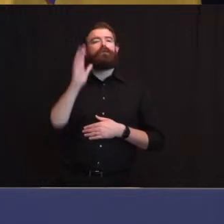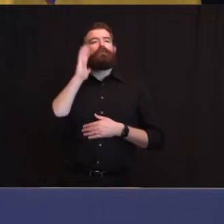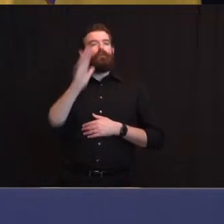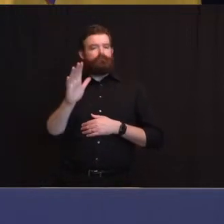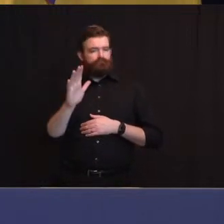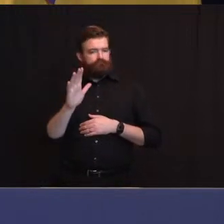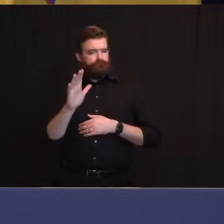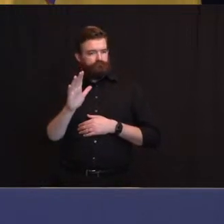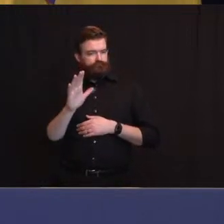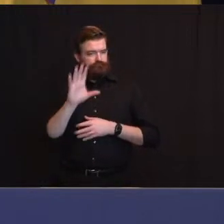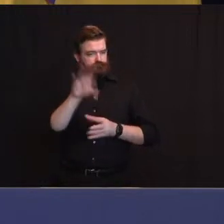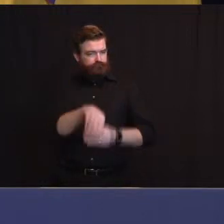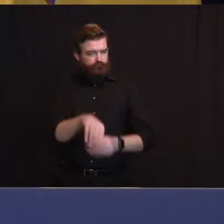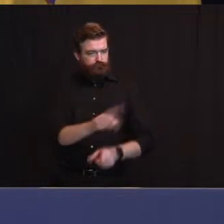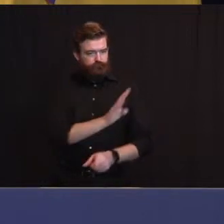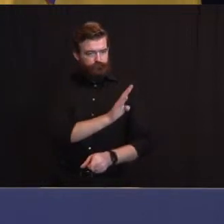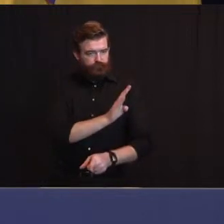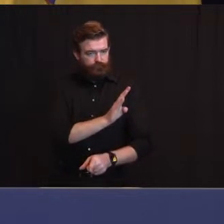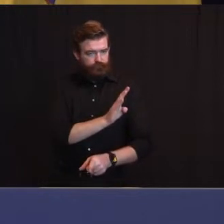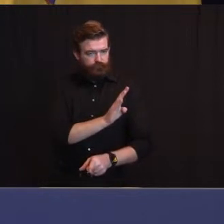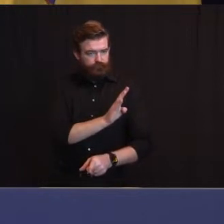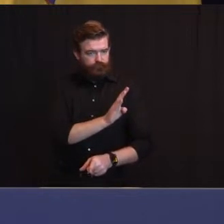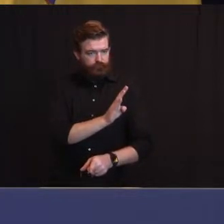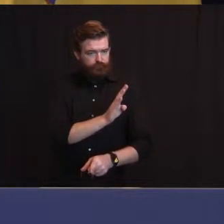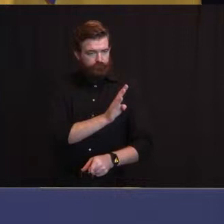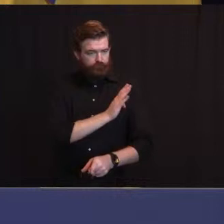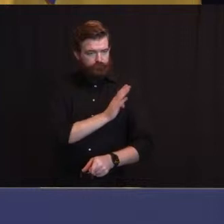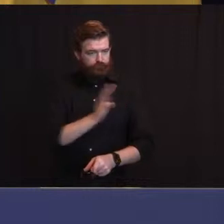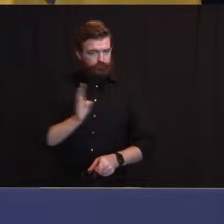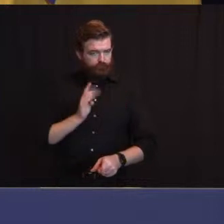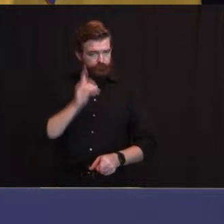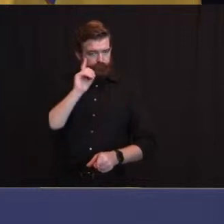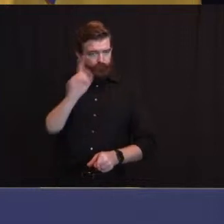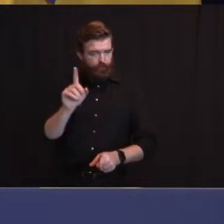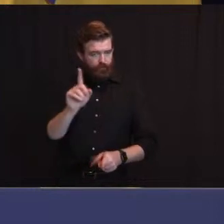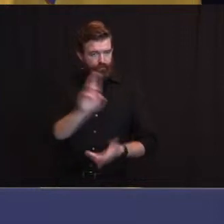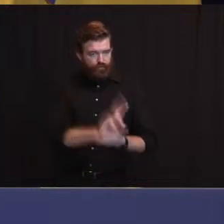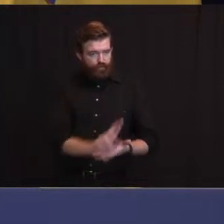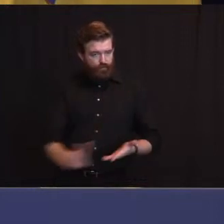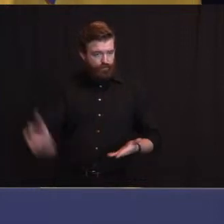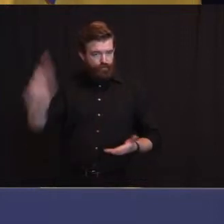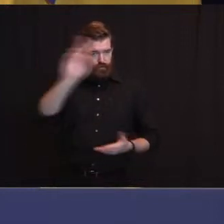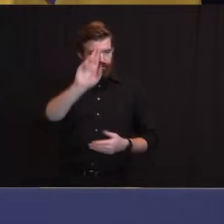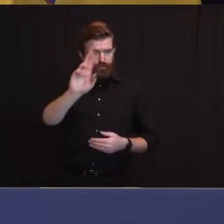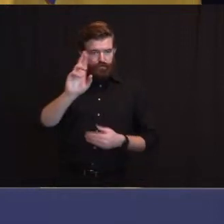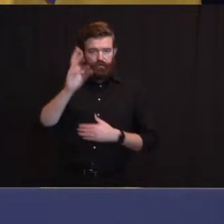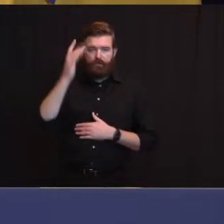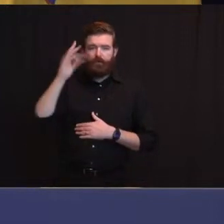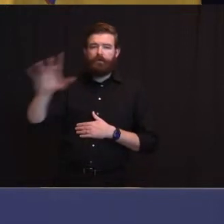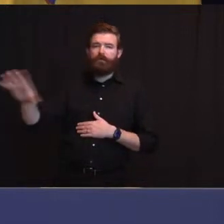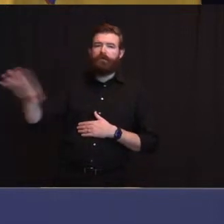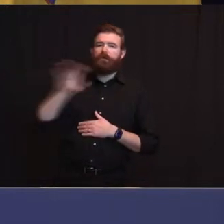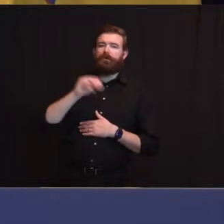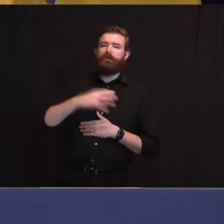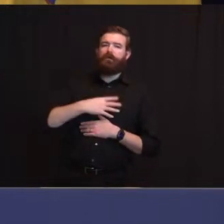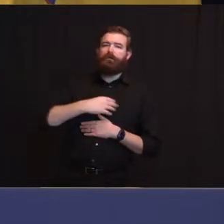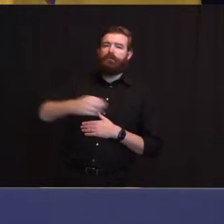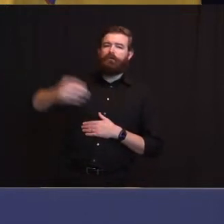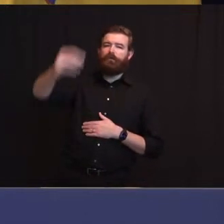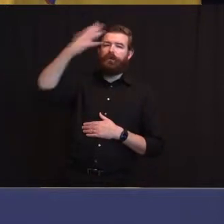haven't you done this? And why did you recently nominate a white politician to replace the only Latino member of that board?